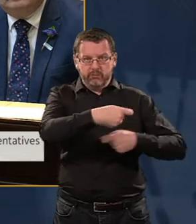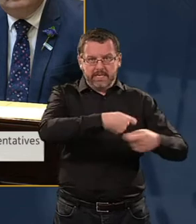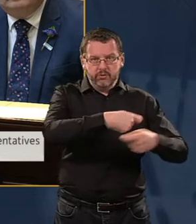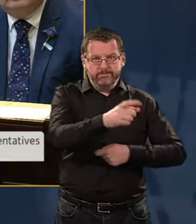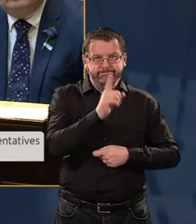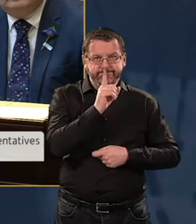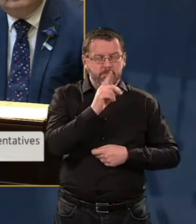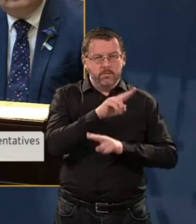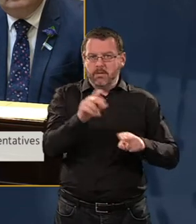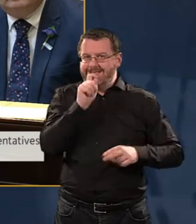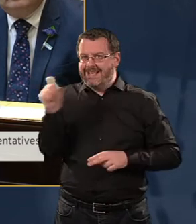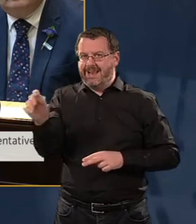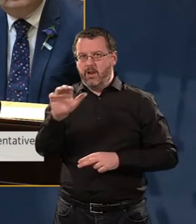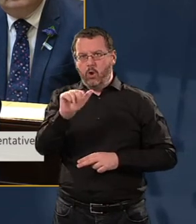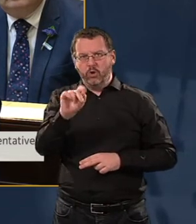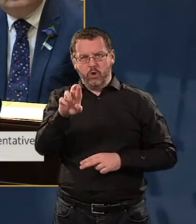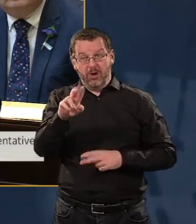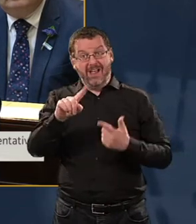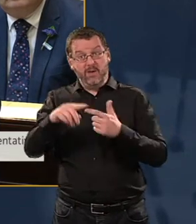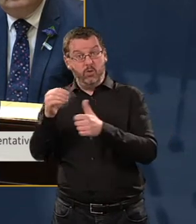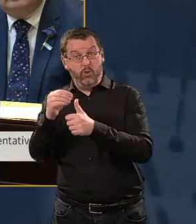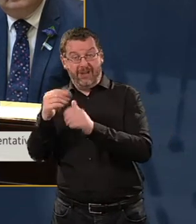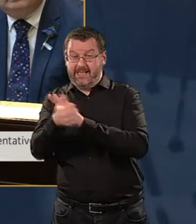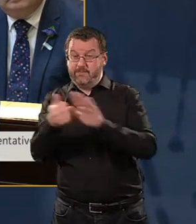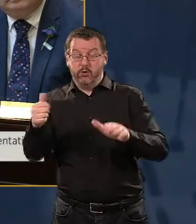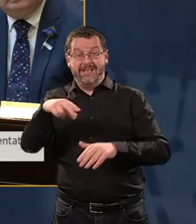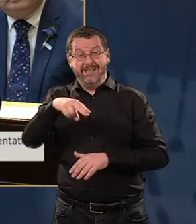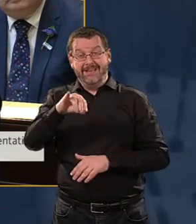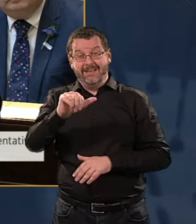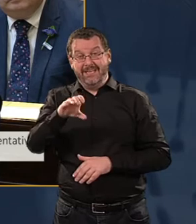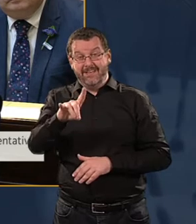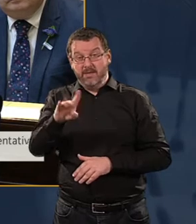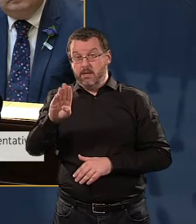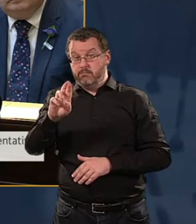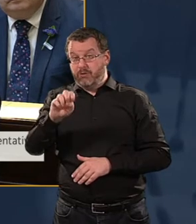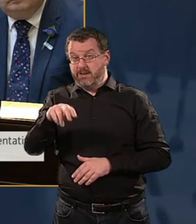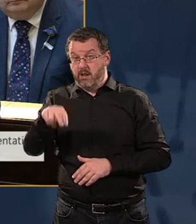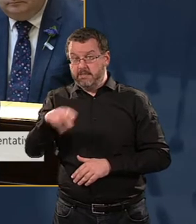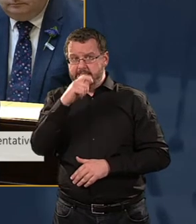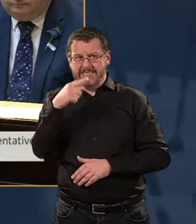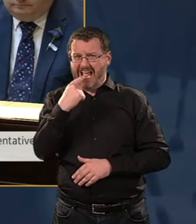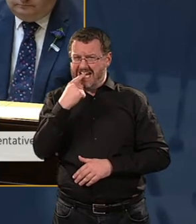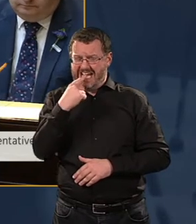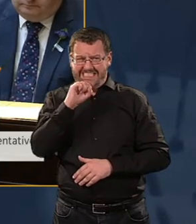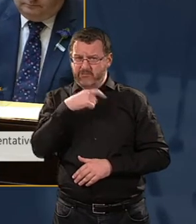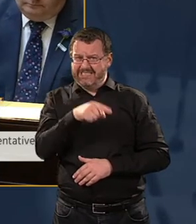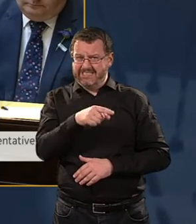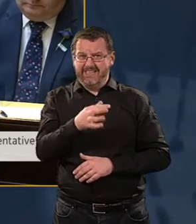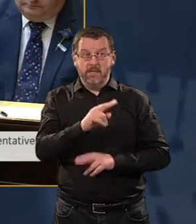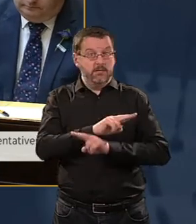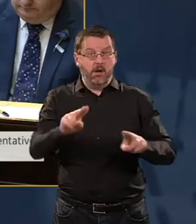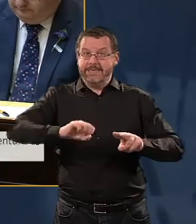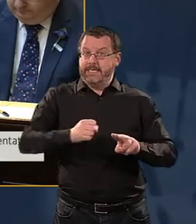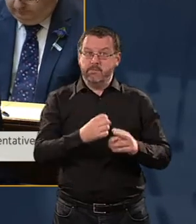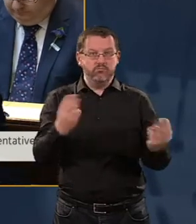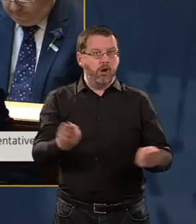Corporate governance expert Niamh Brennan has said at lunchtime, it doesn't get any more serious than that. Failing to keep proper accounting records is indeed very